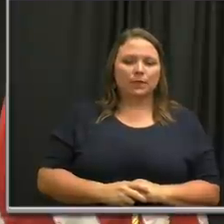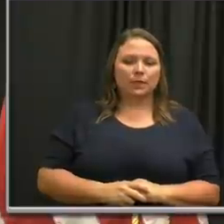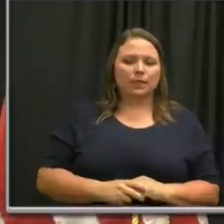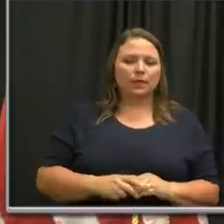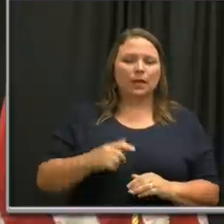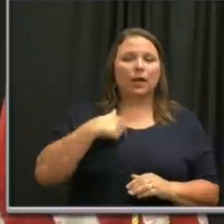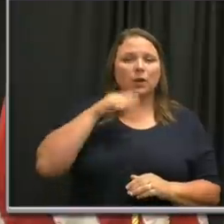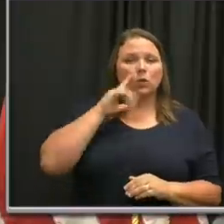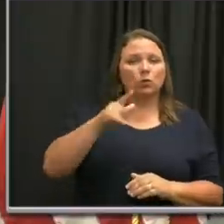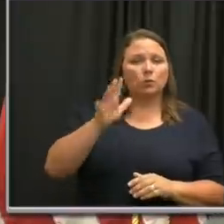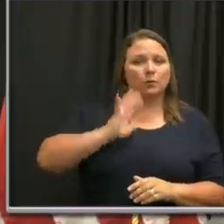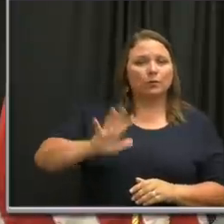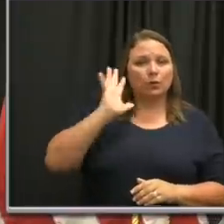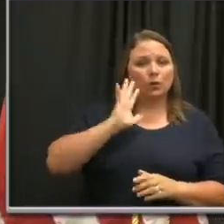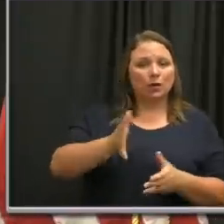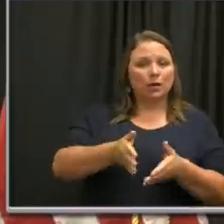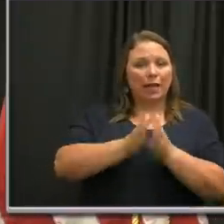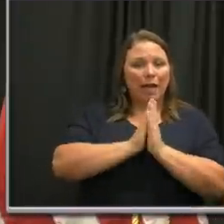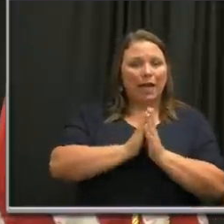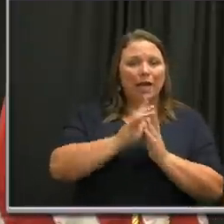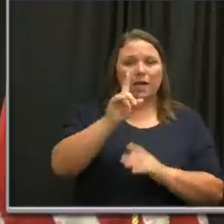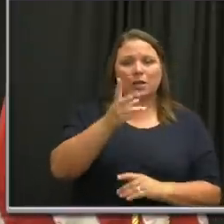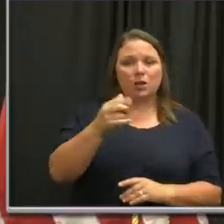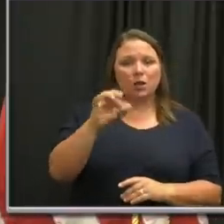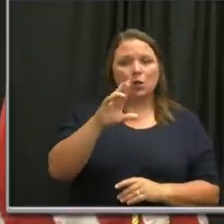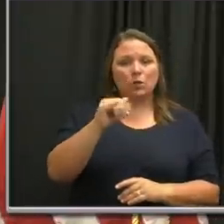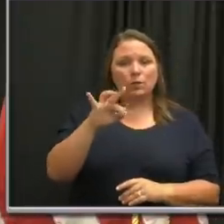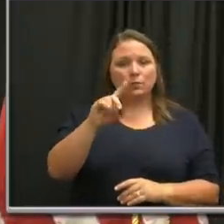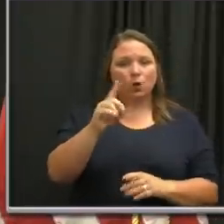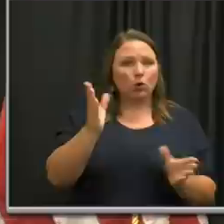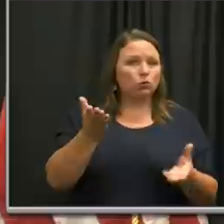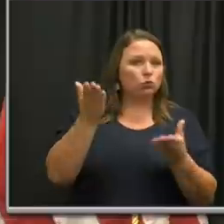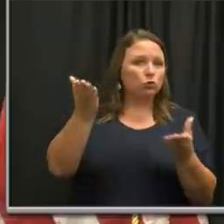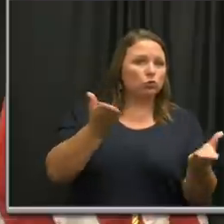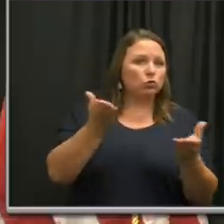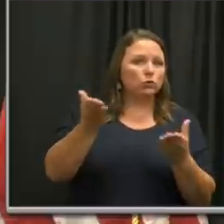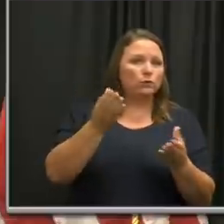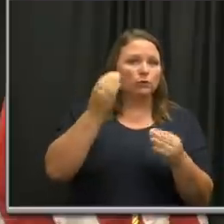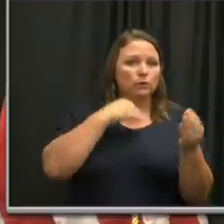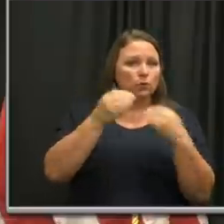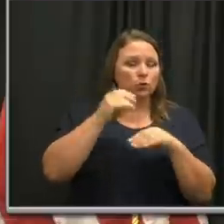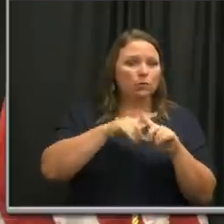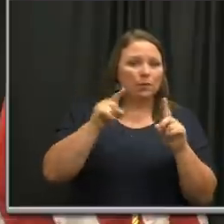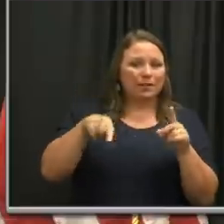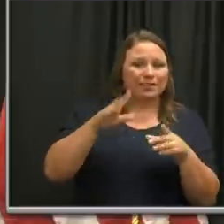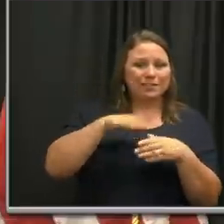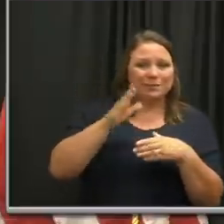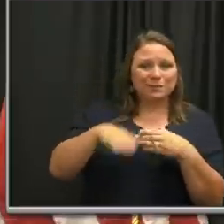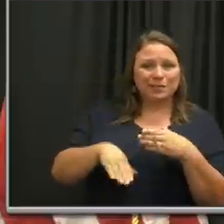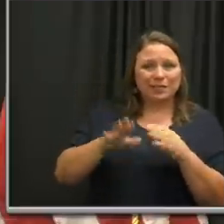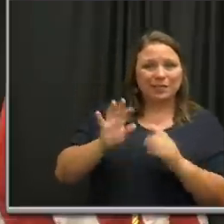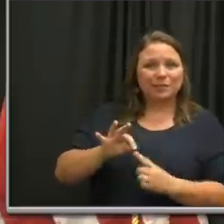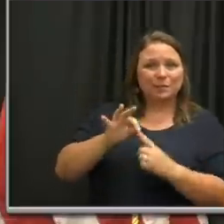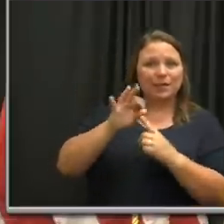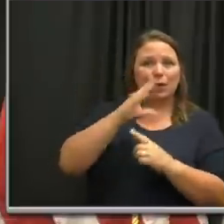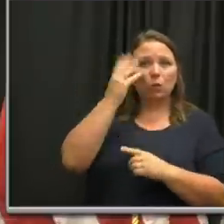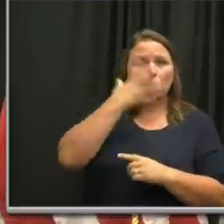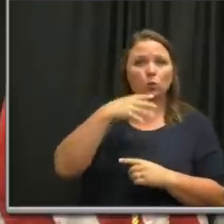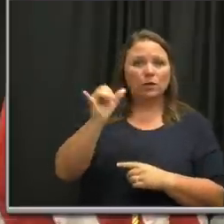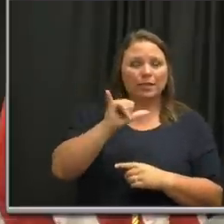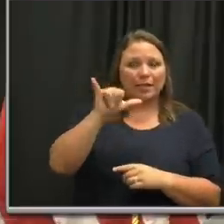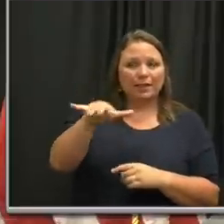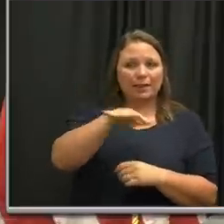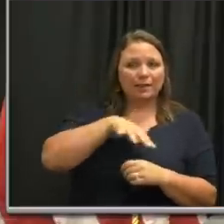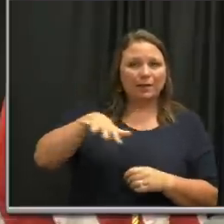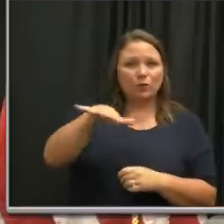previously asked, but you know, lower Broadway serves food. So in general, but this weekend, especially, I mean, what is enforcement looking like in